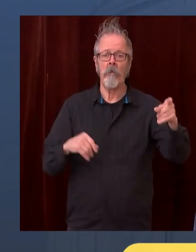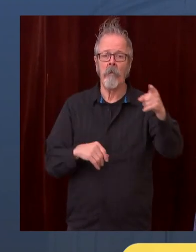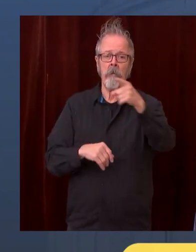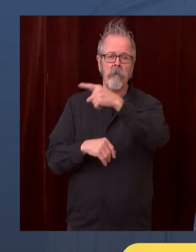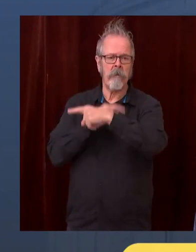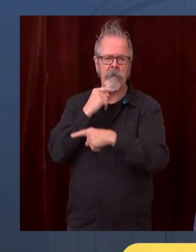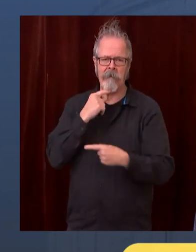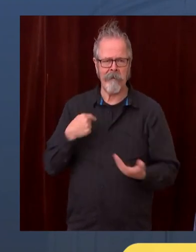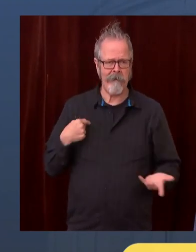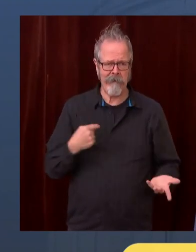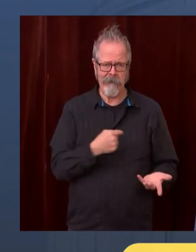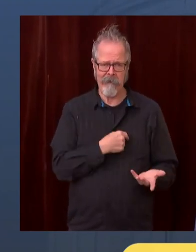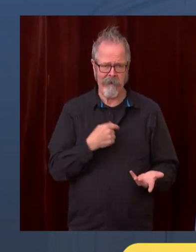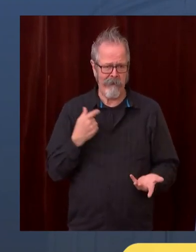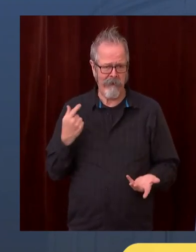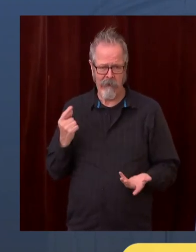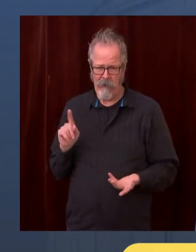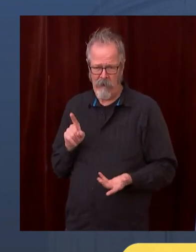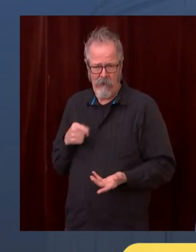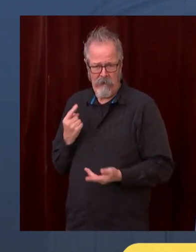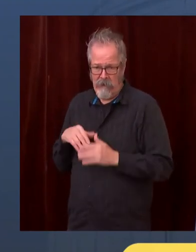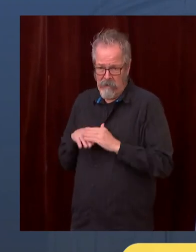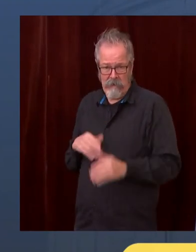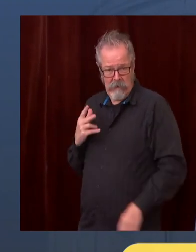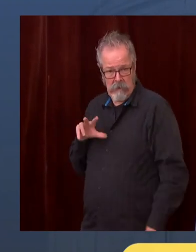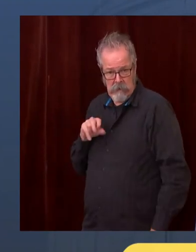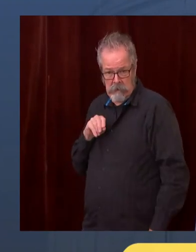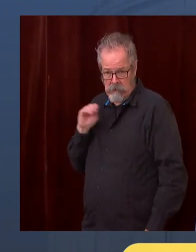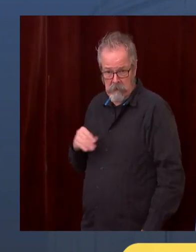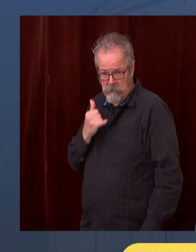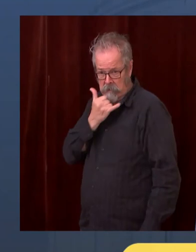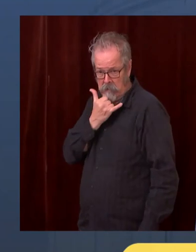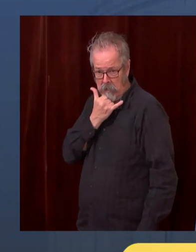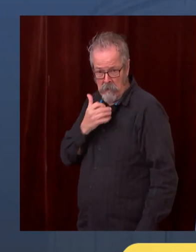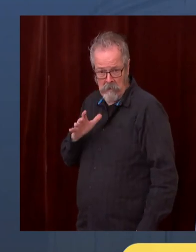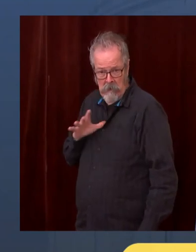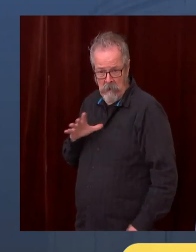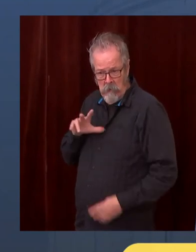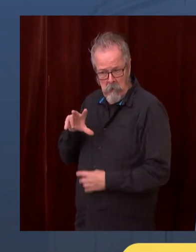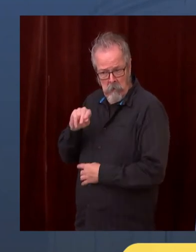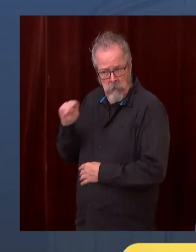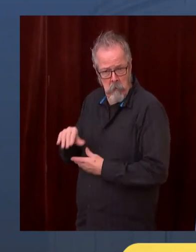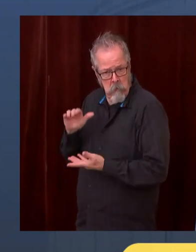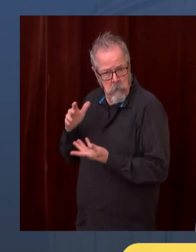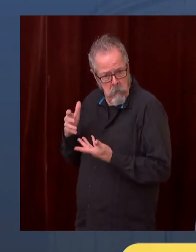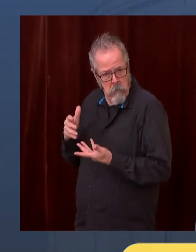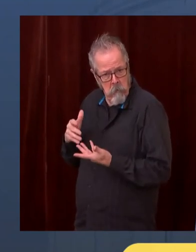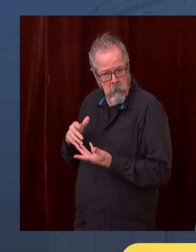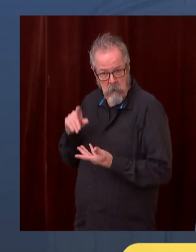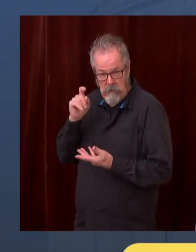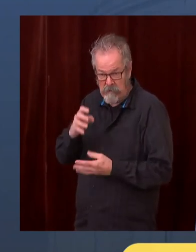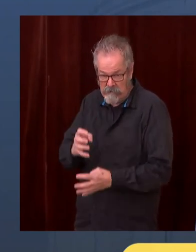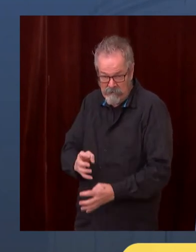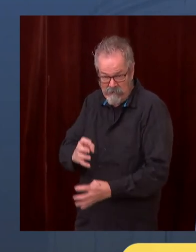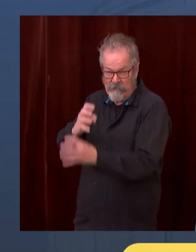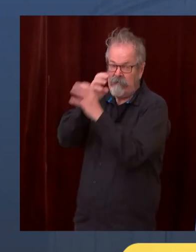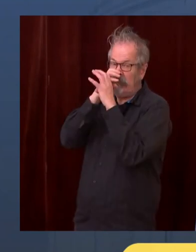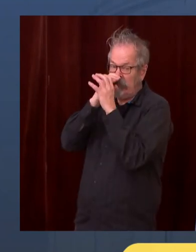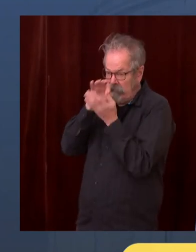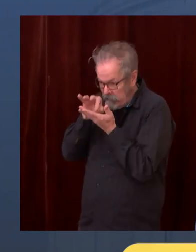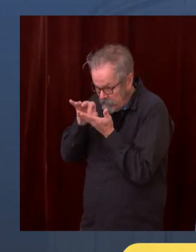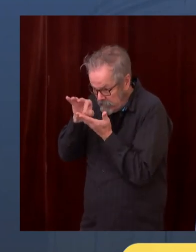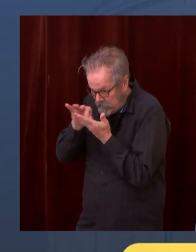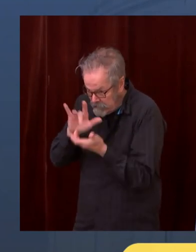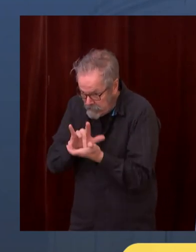bumping up against that 30% occupancy. So that's why we felt bringing this equity, bringing everybody in line in retail, whether that's small or